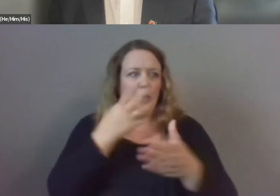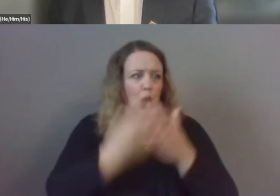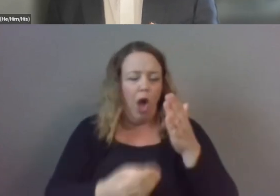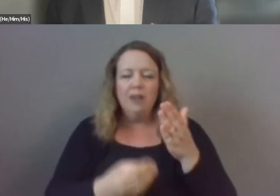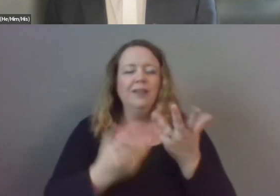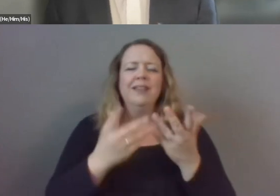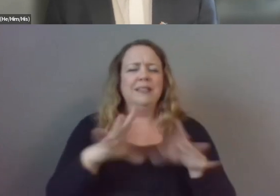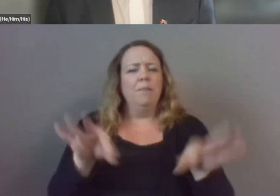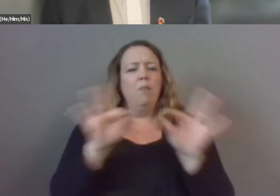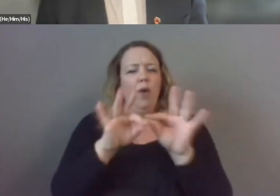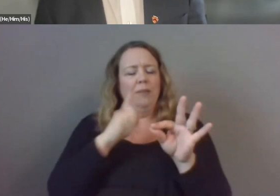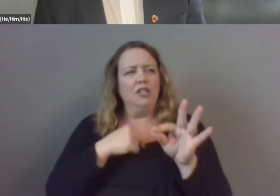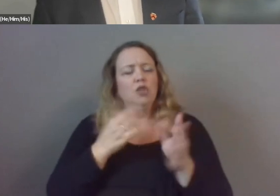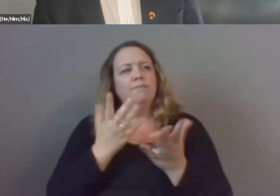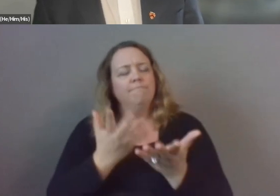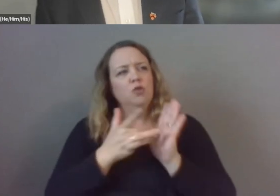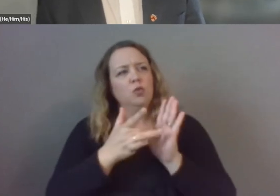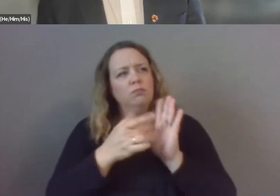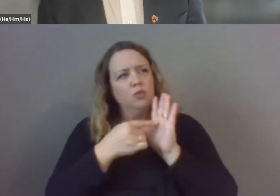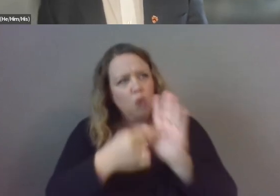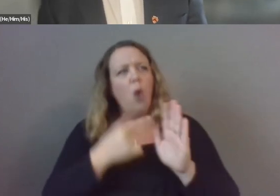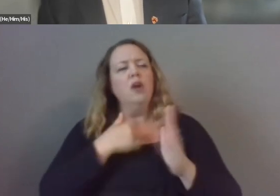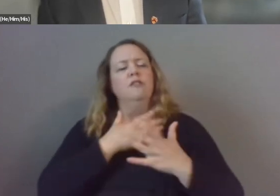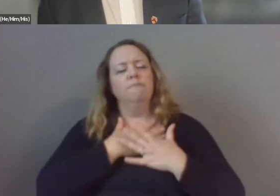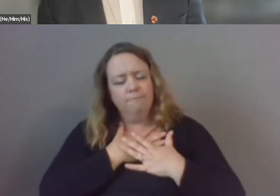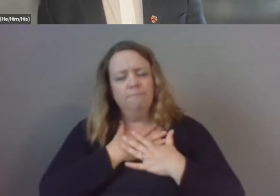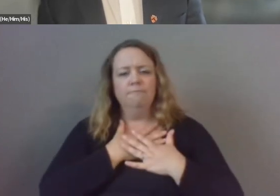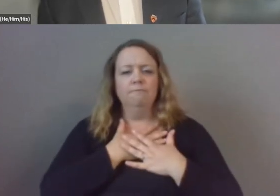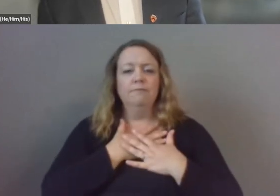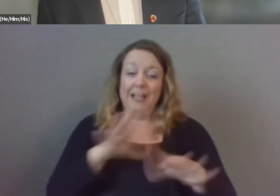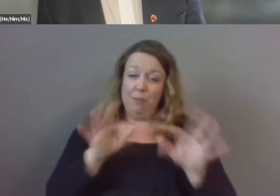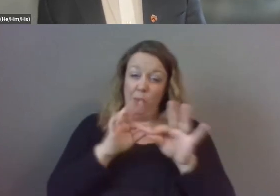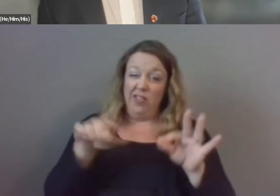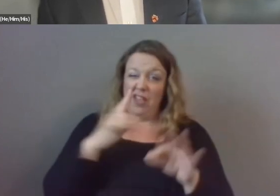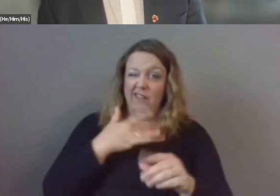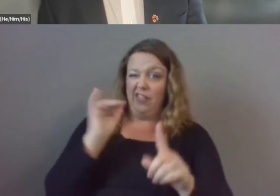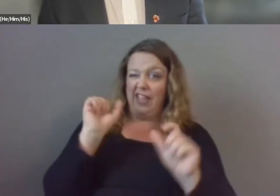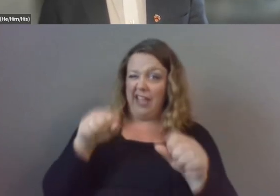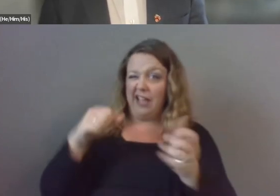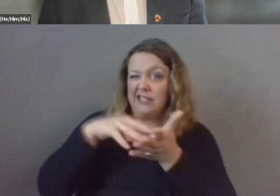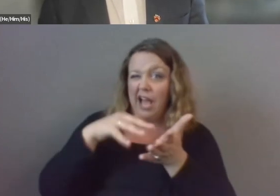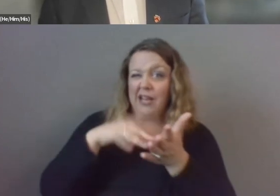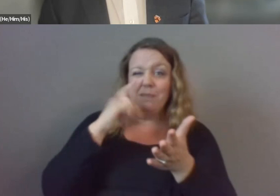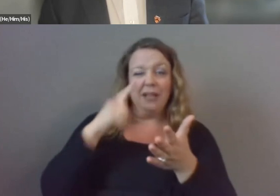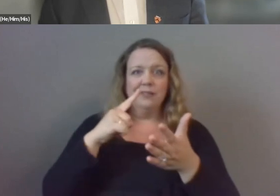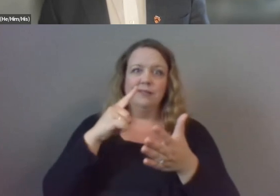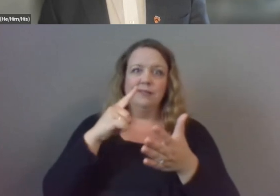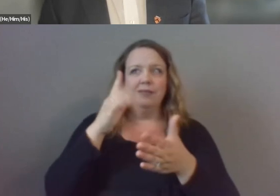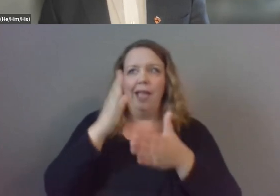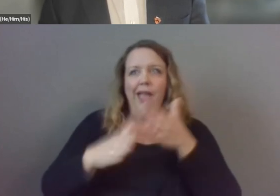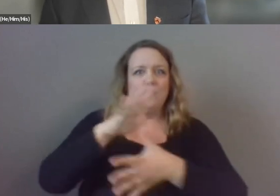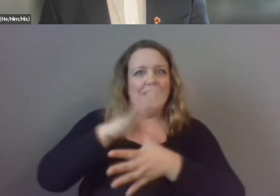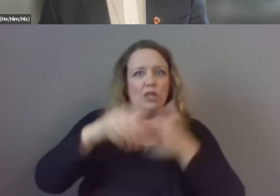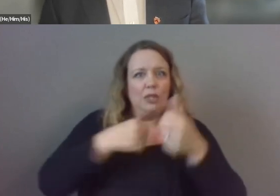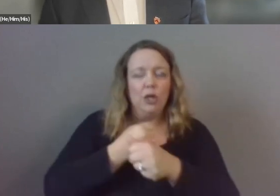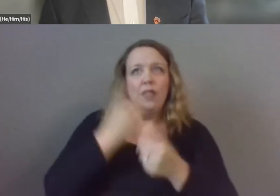important for me to know that they feel like they can study um because this is the end of their senior year they're about testing um or